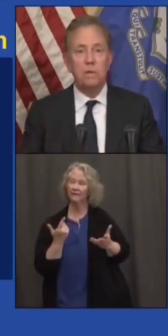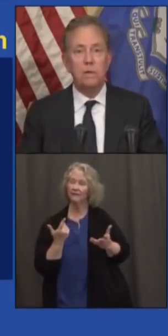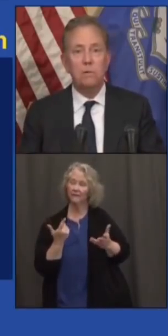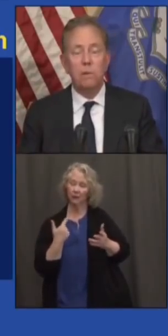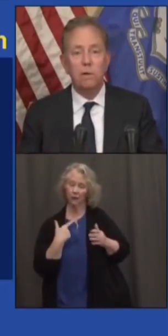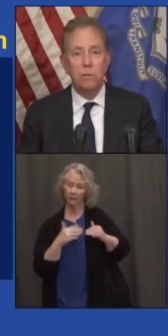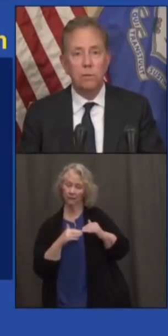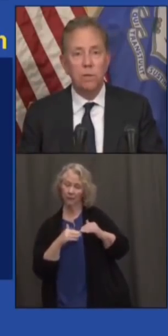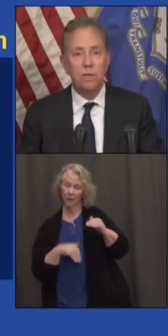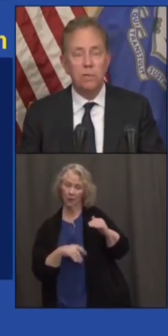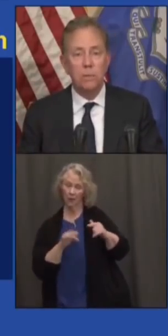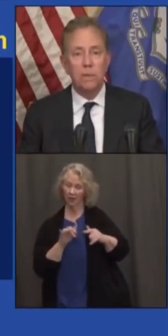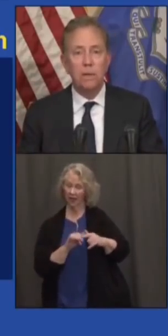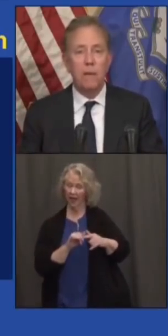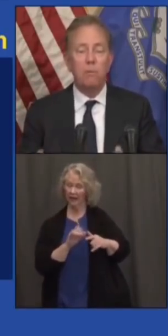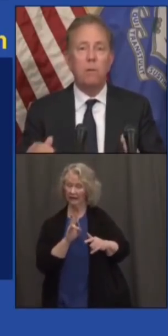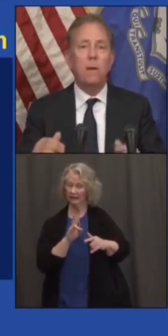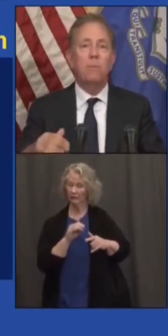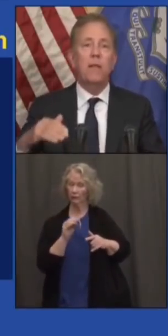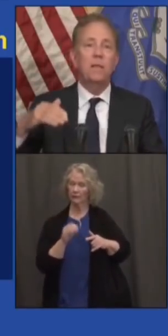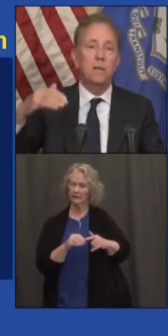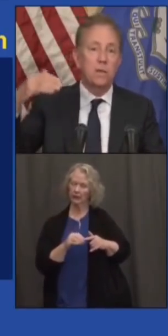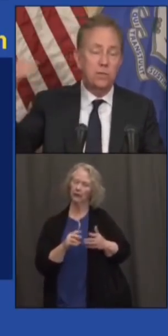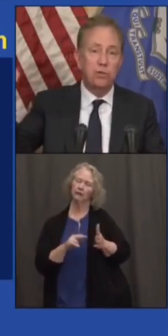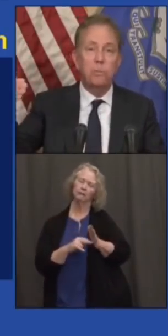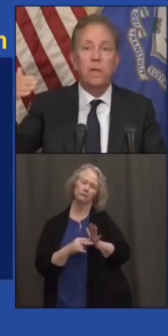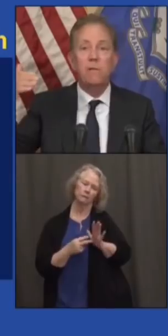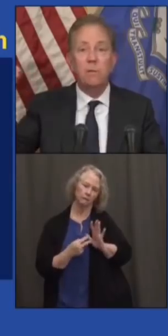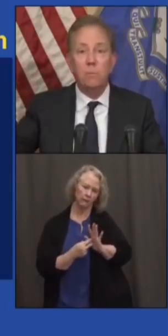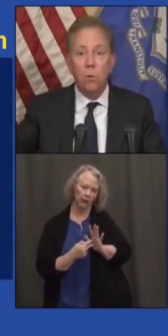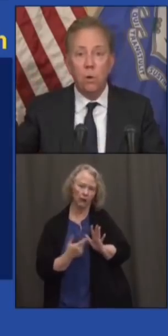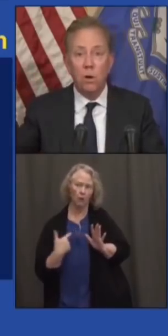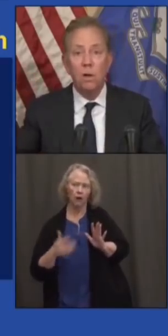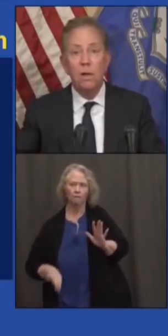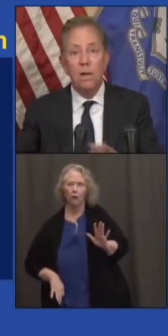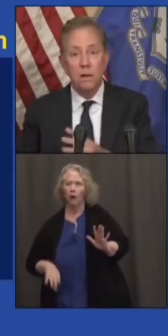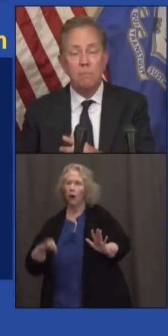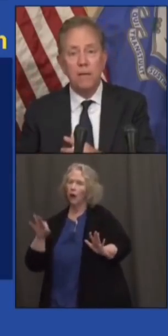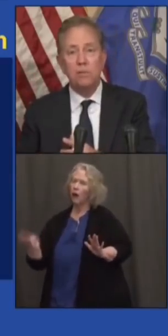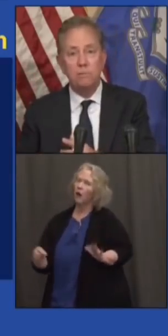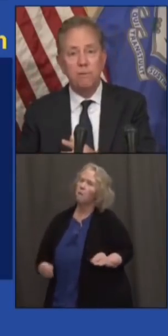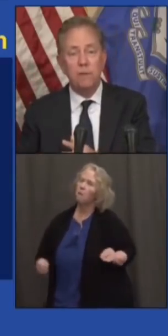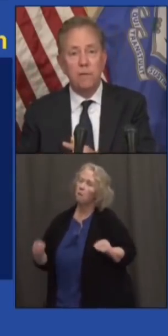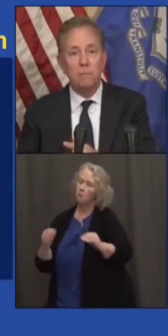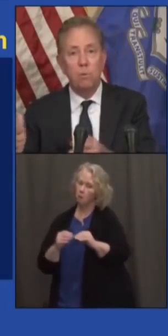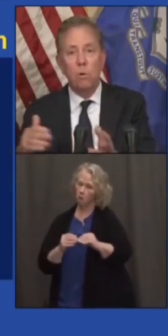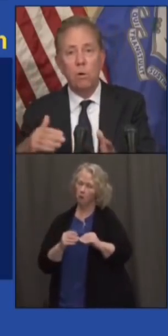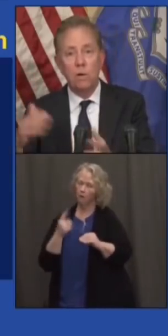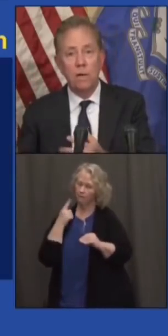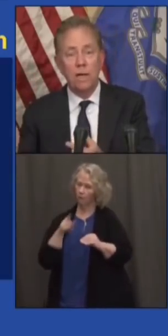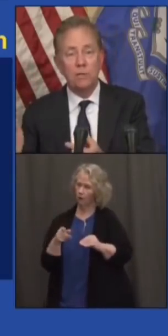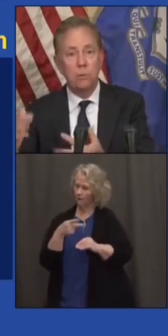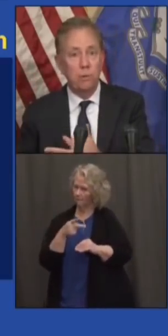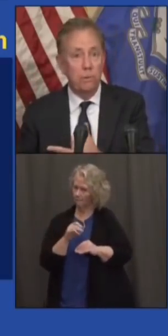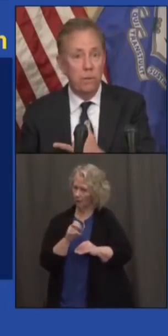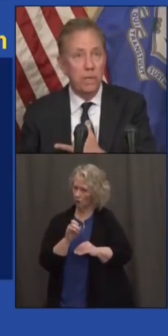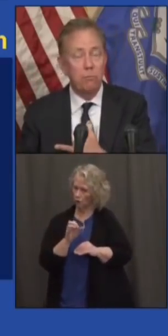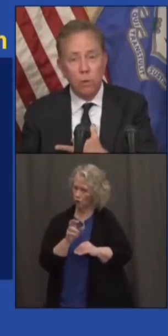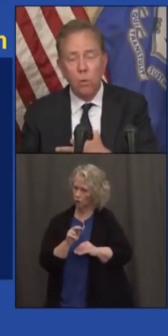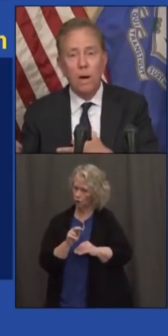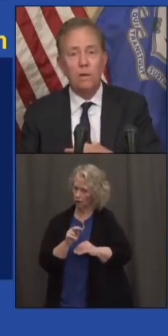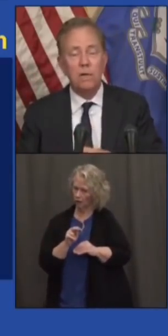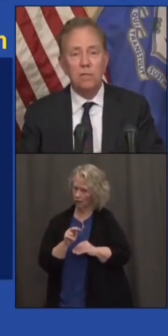percent rate of return estimate, that would have meant we had to contribute even more in pension funding, more in actually